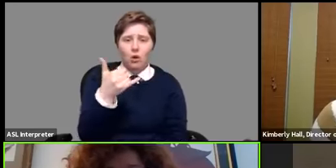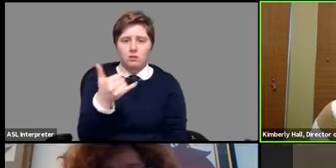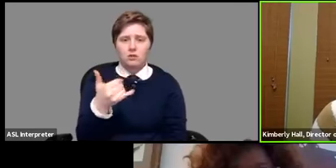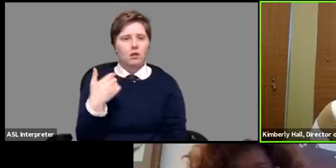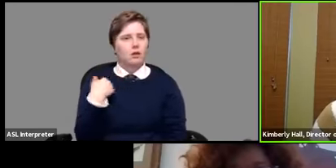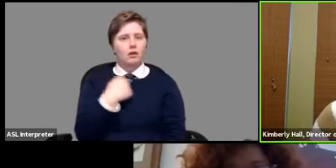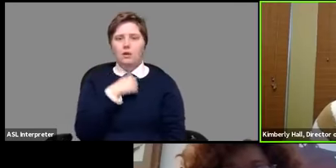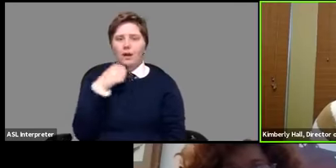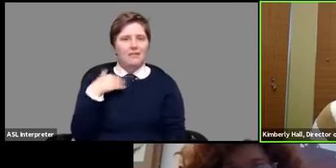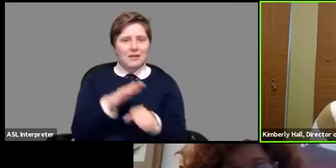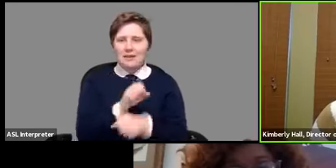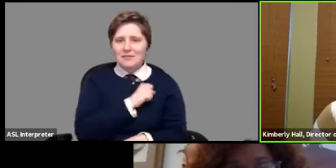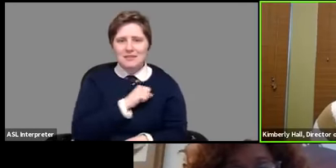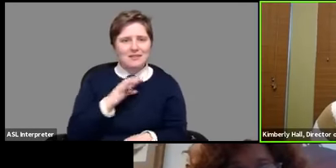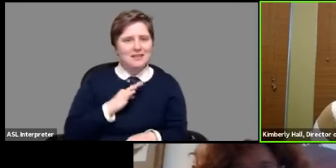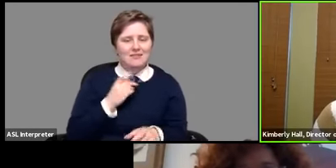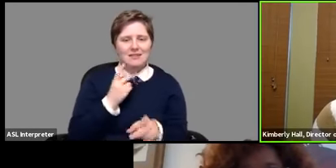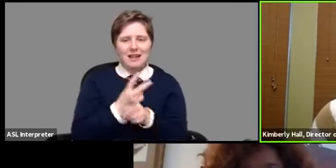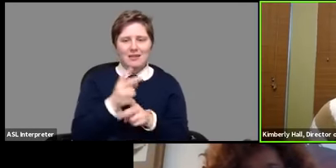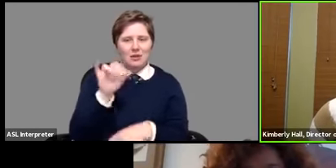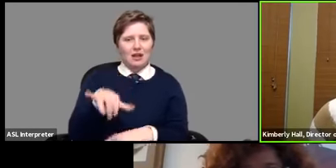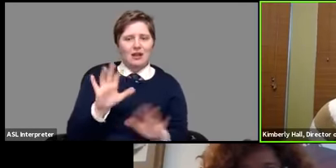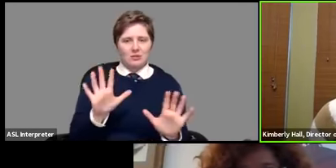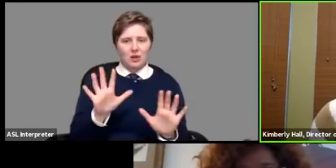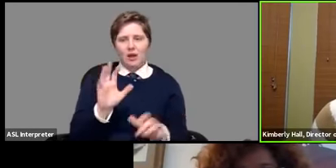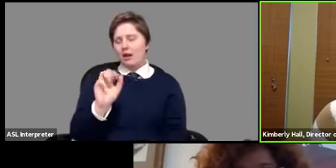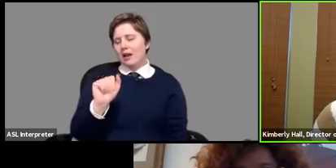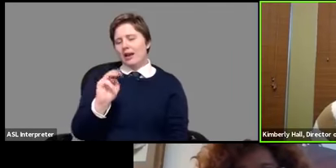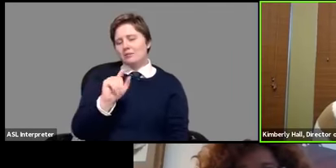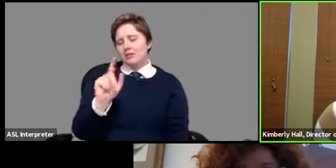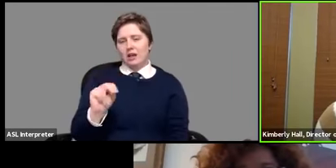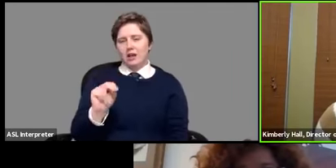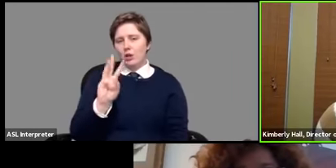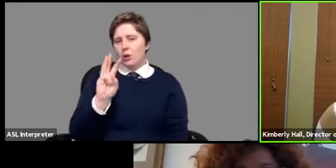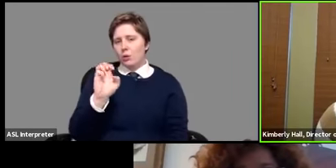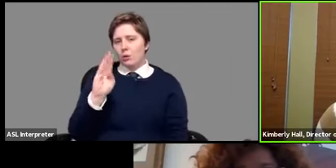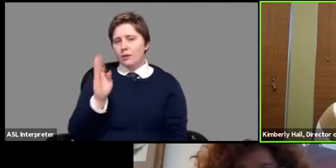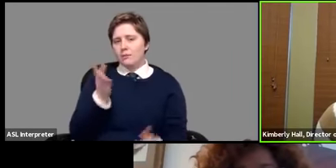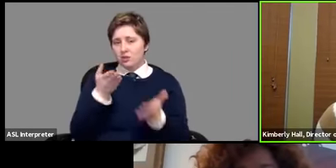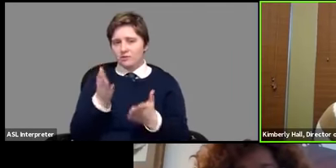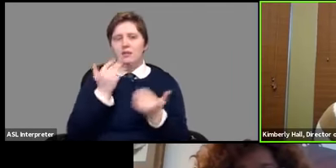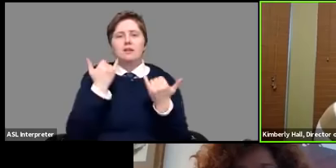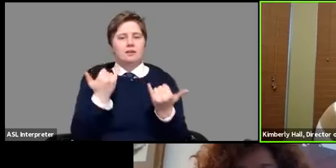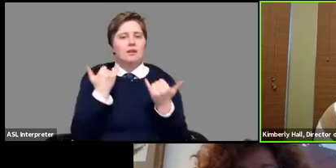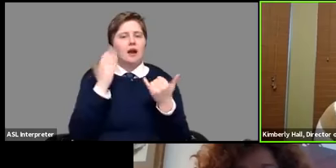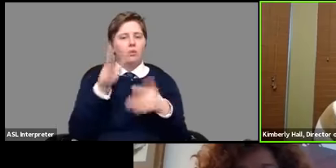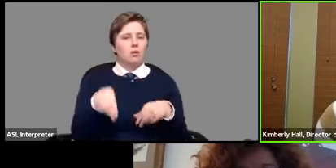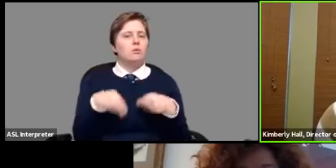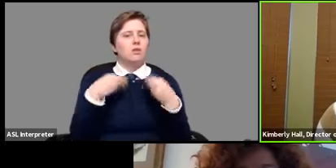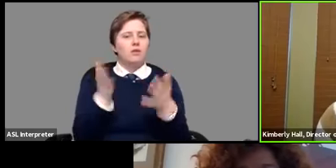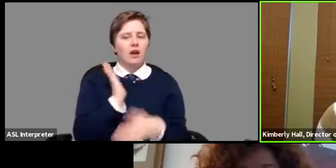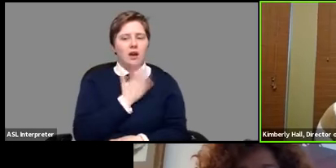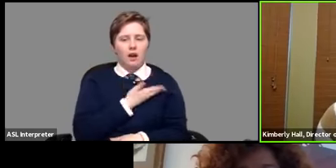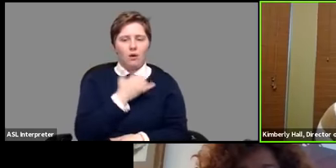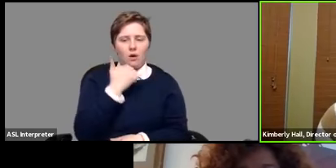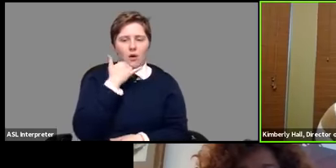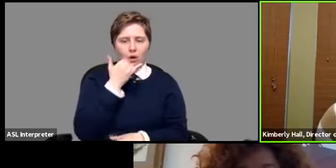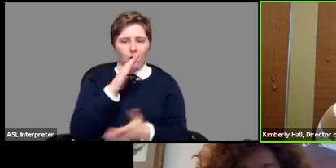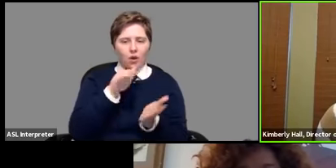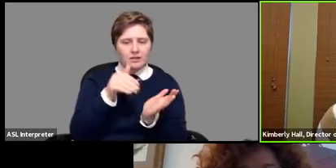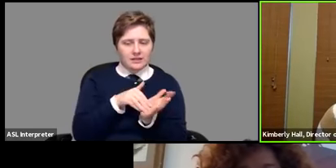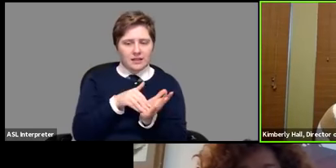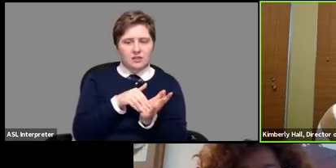staff certainly to handle that and so amazon web services is now going to be providing our call center